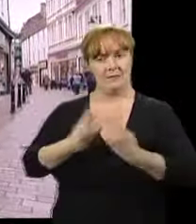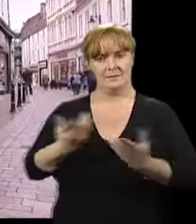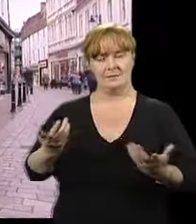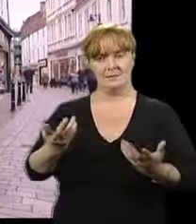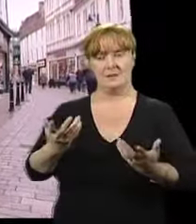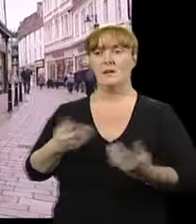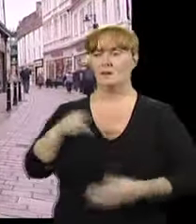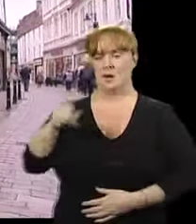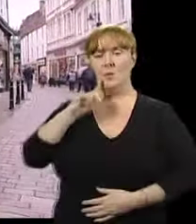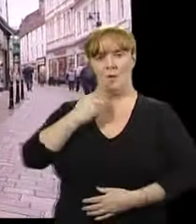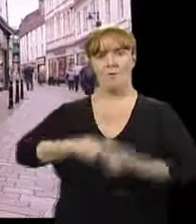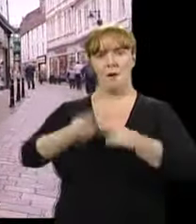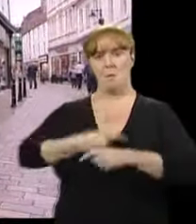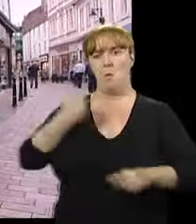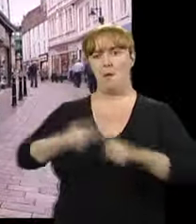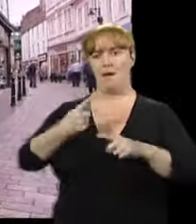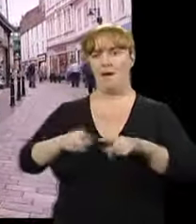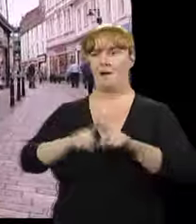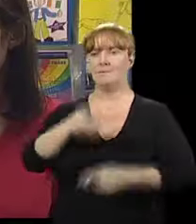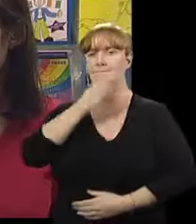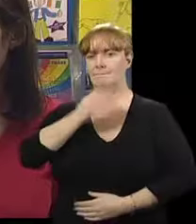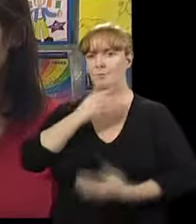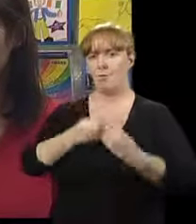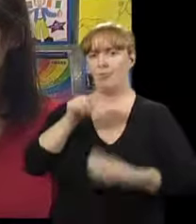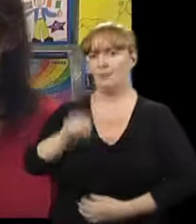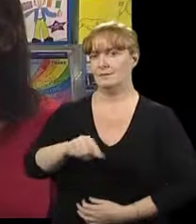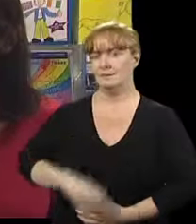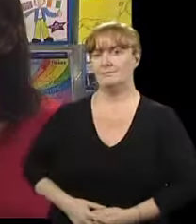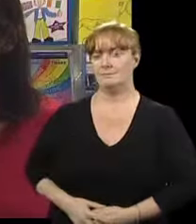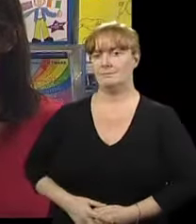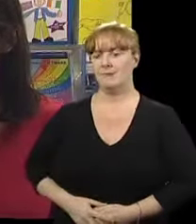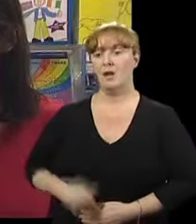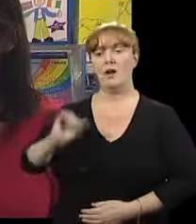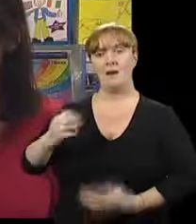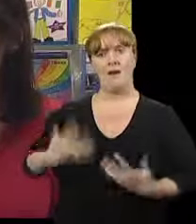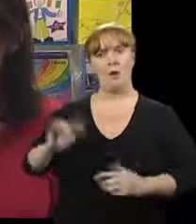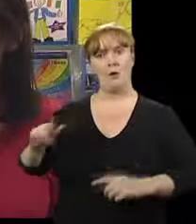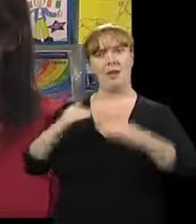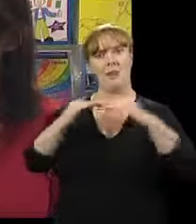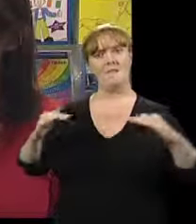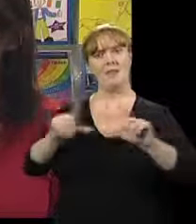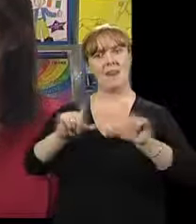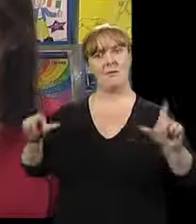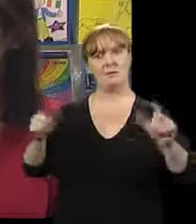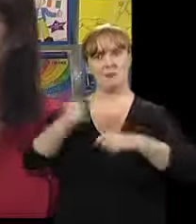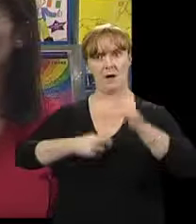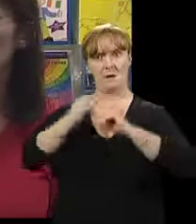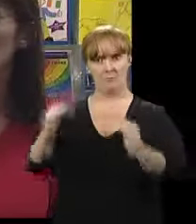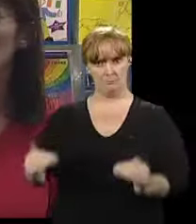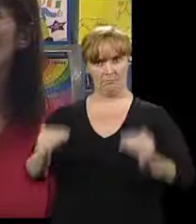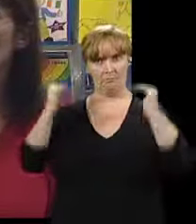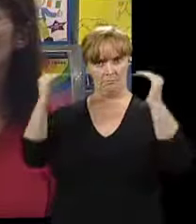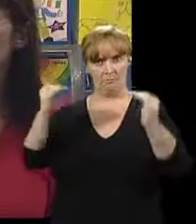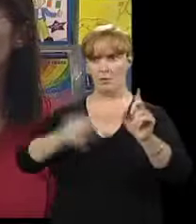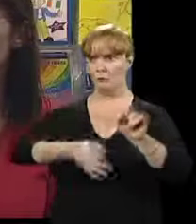quicker and more familiar with it. Her level of language is improving all the time and her use of